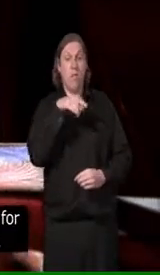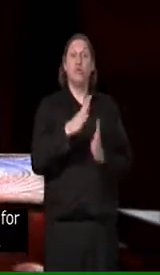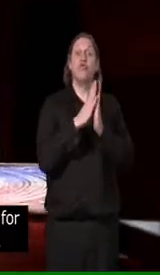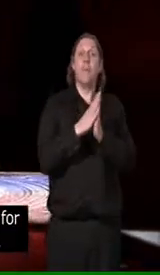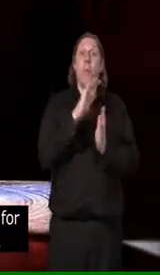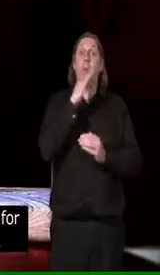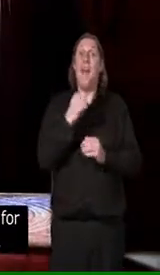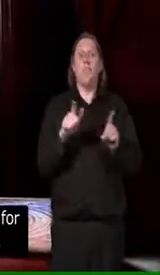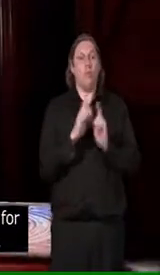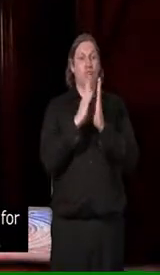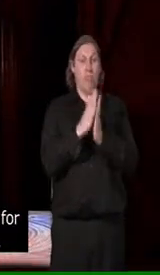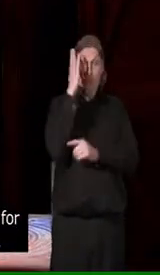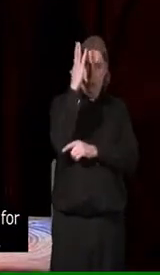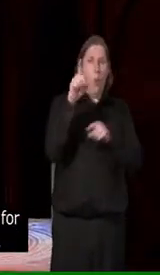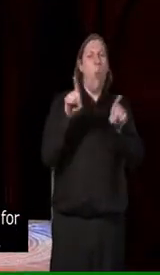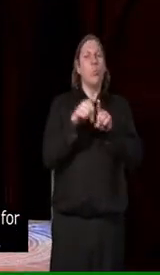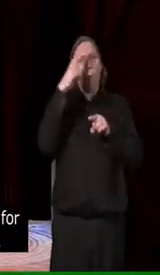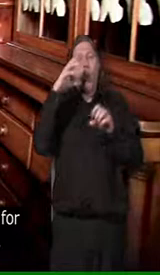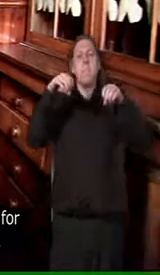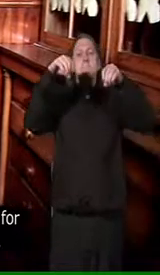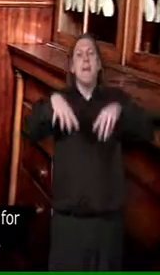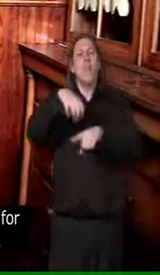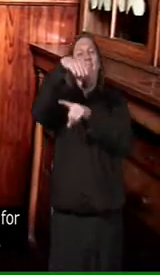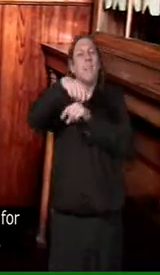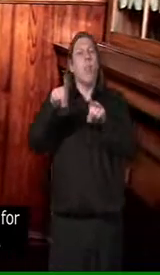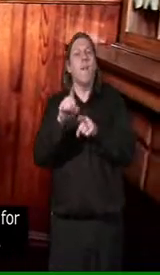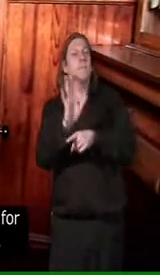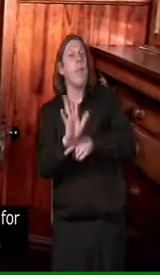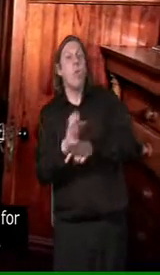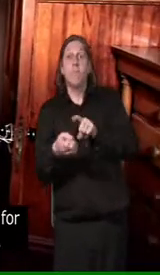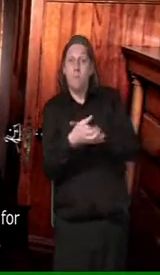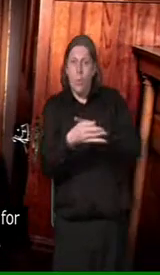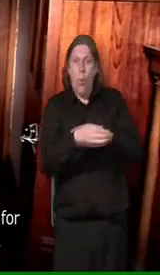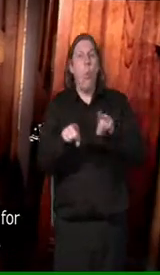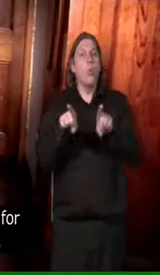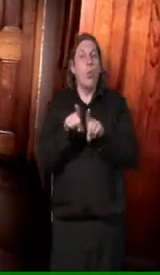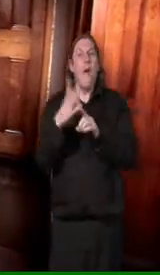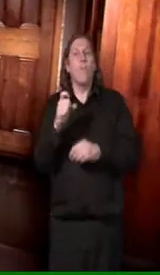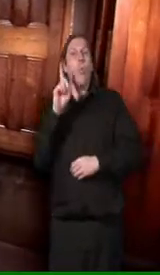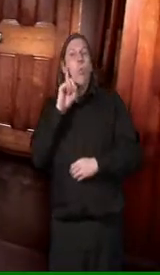shows, as well as providing a venue for women's meetings and Sunday school activities.